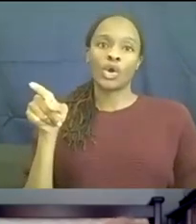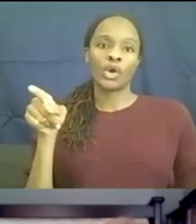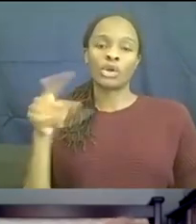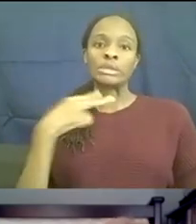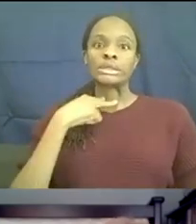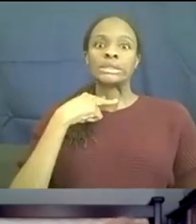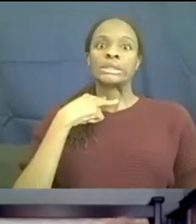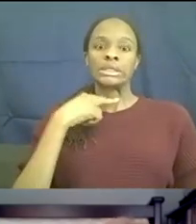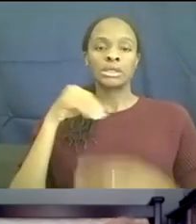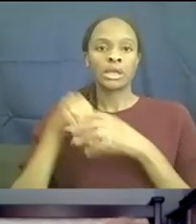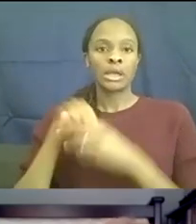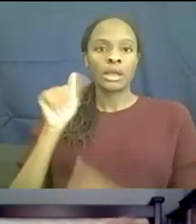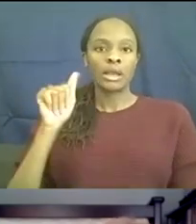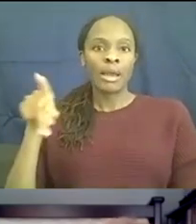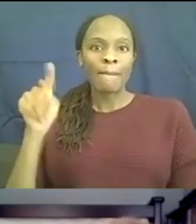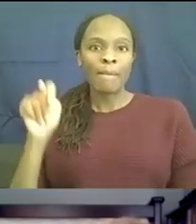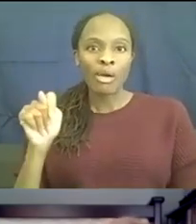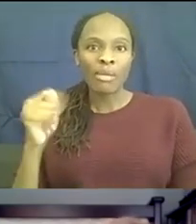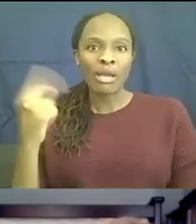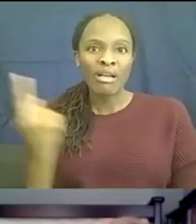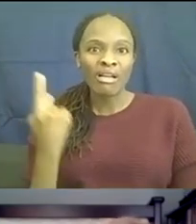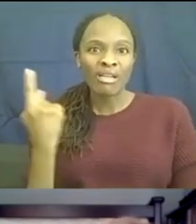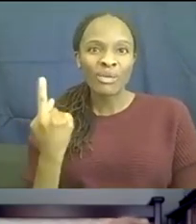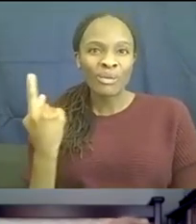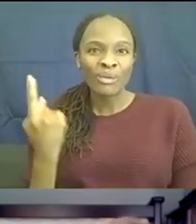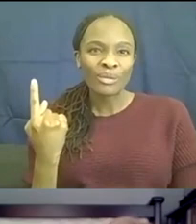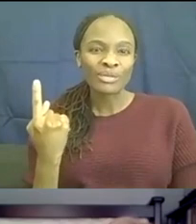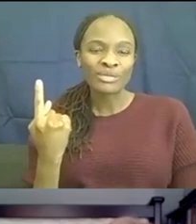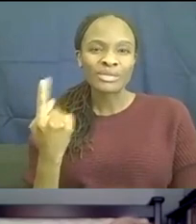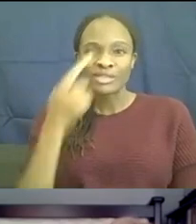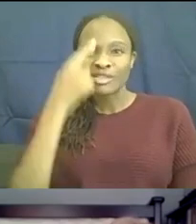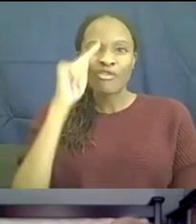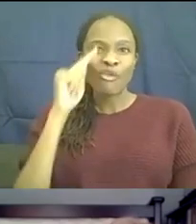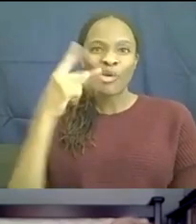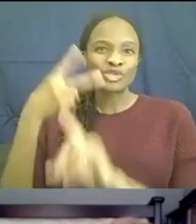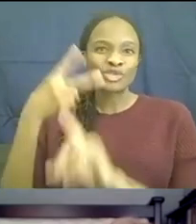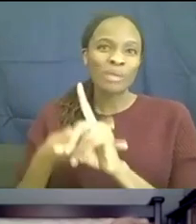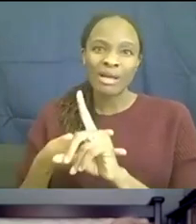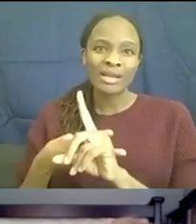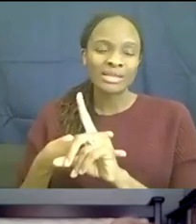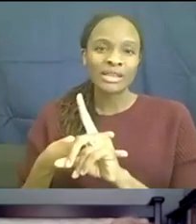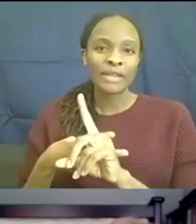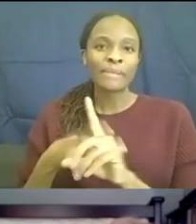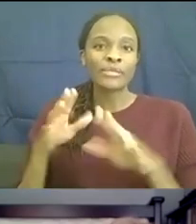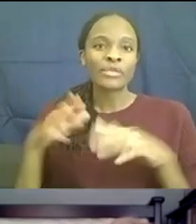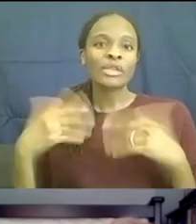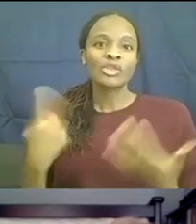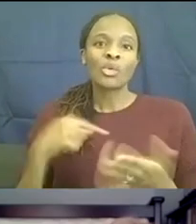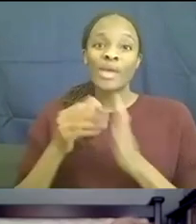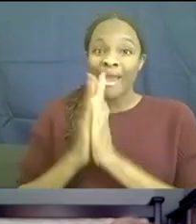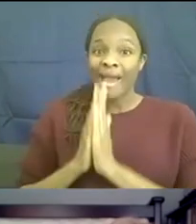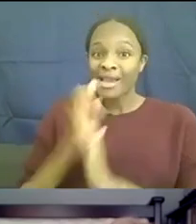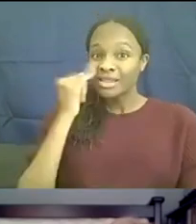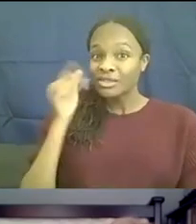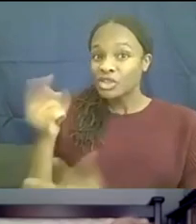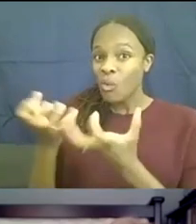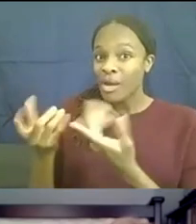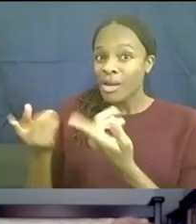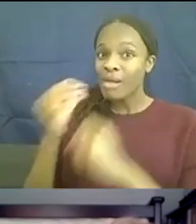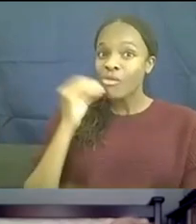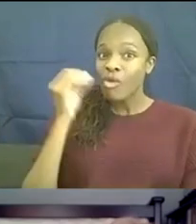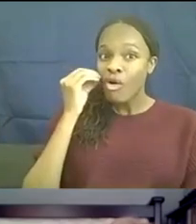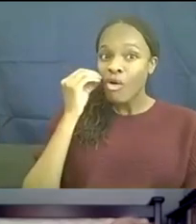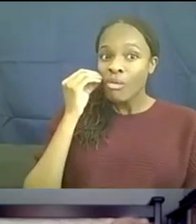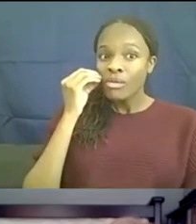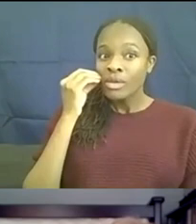in an apartment all by herself for a couple of months. So we asked her if she wanted to come home and she chose to,